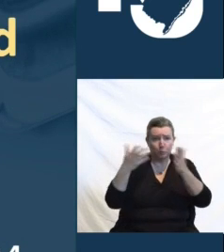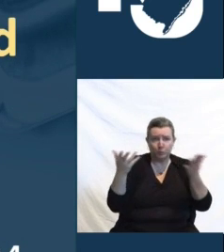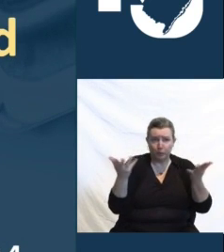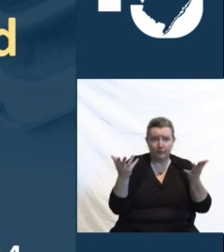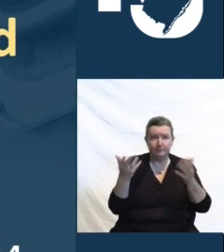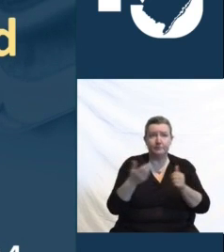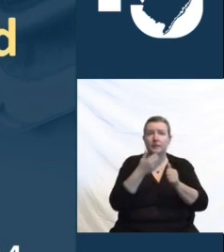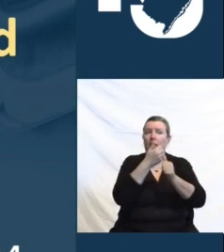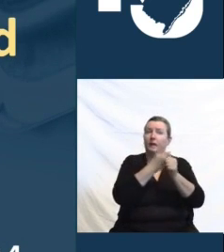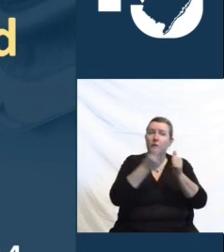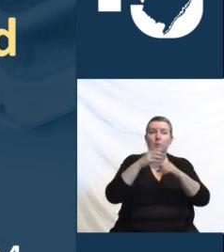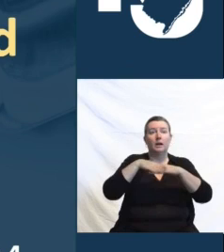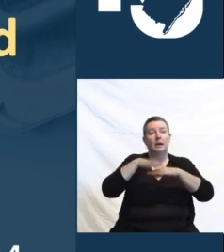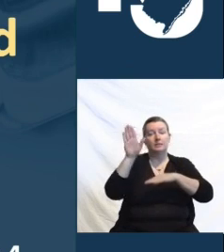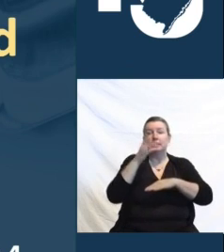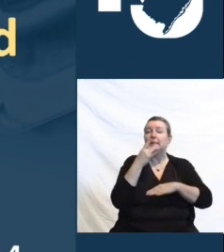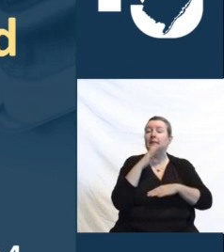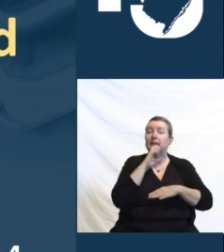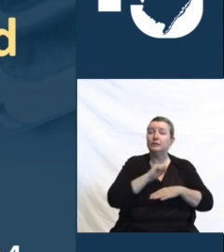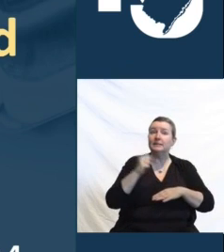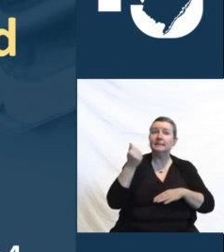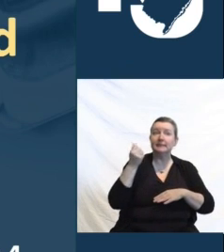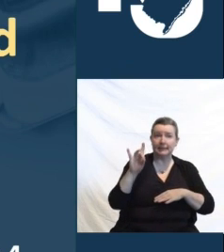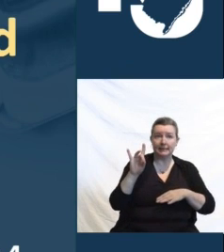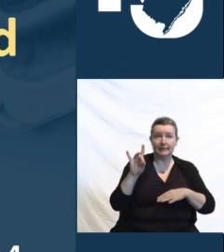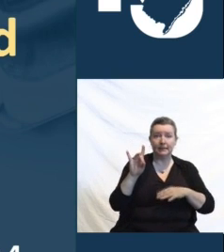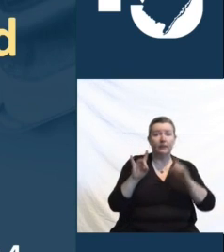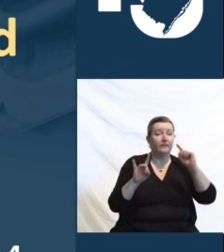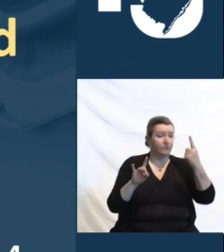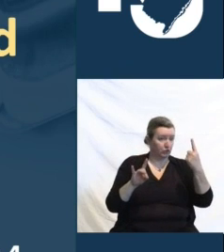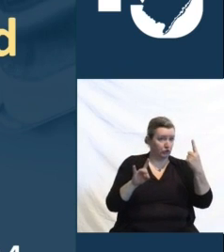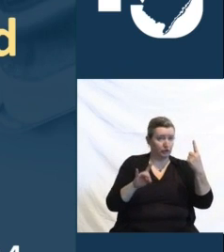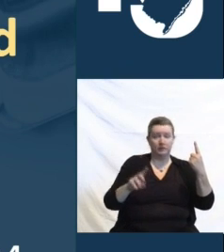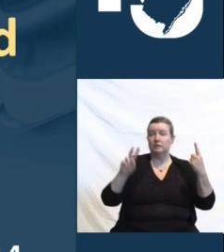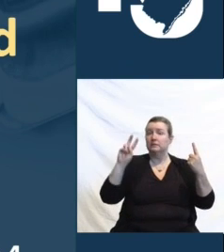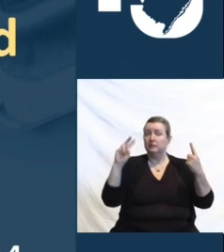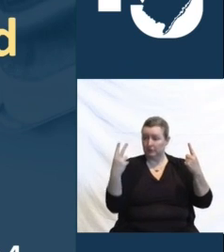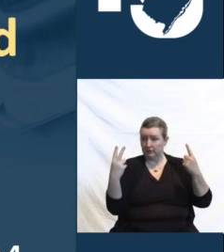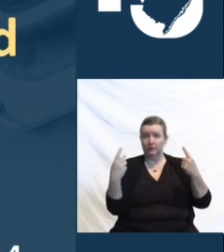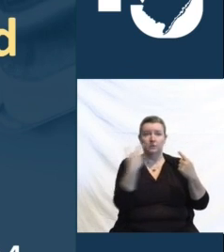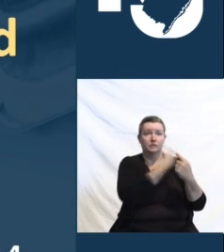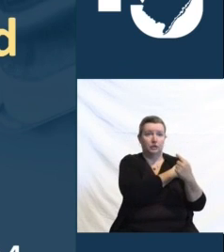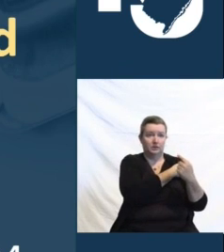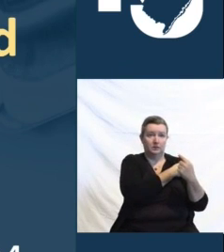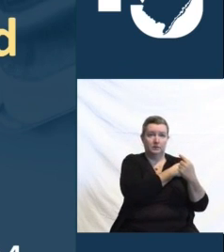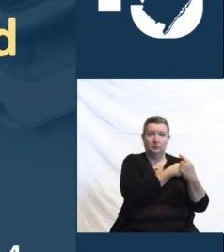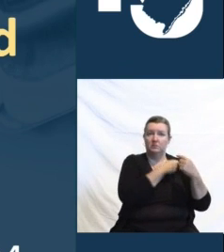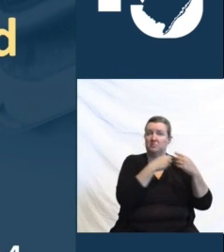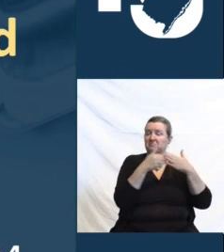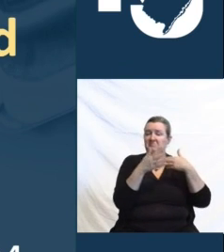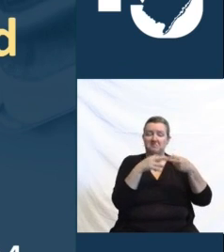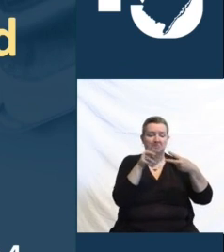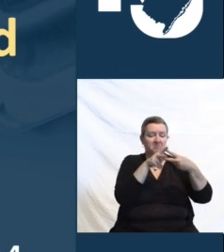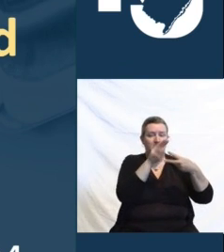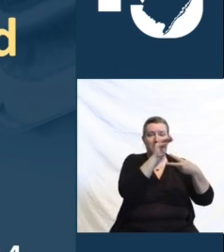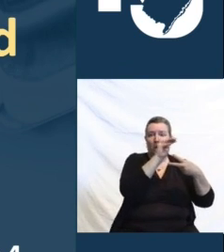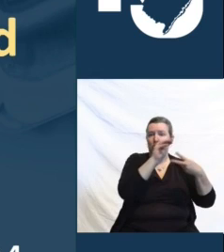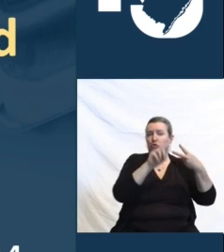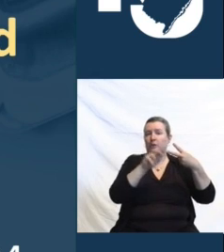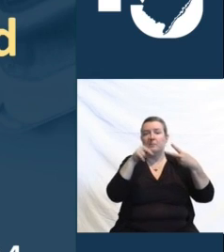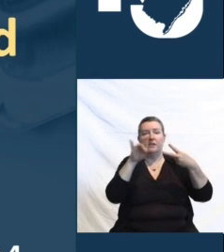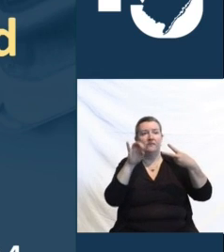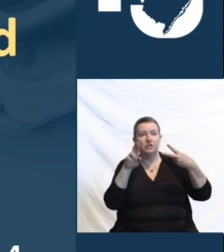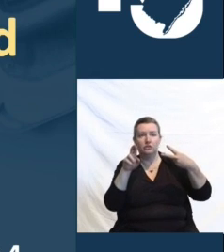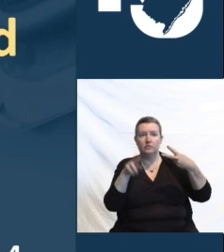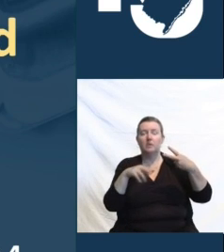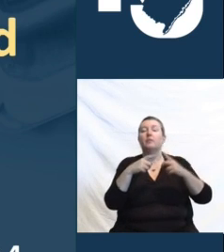18 who is six months removed from their second dose of either Pfizer or Moderna vaccines is now eligible for a